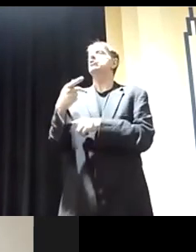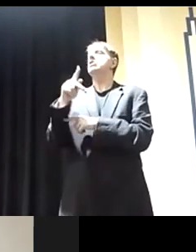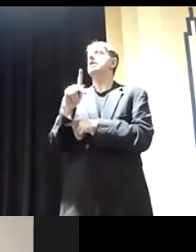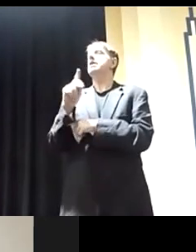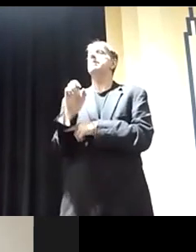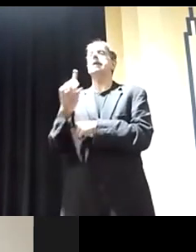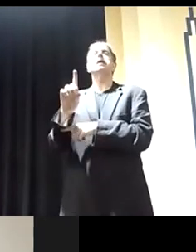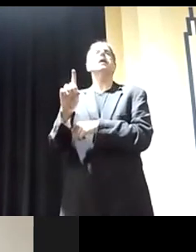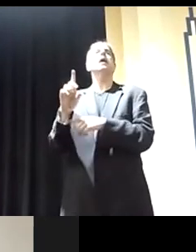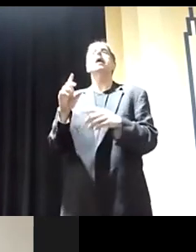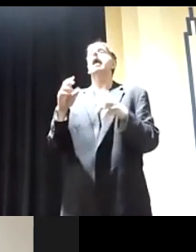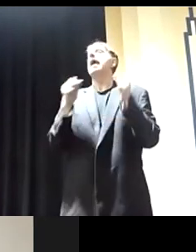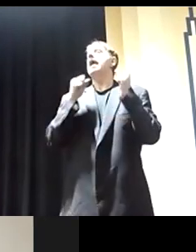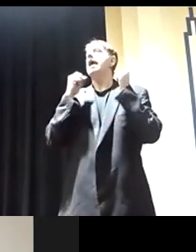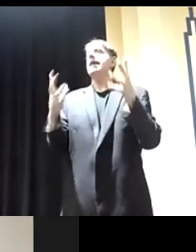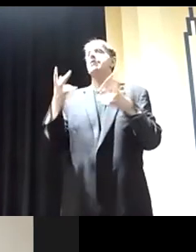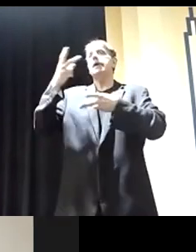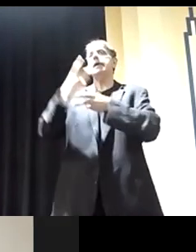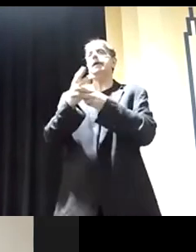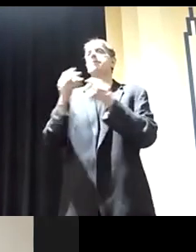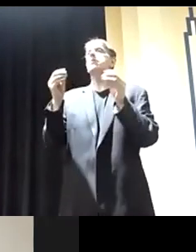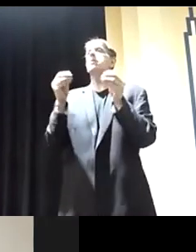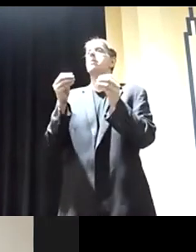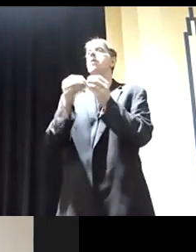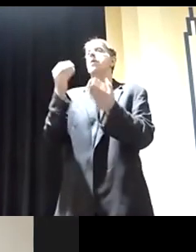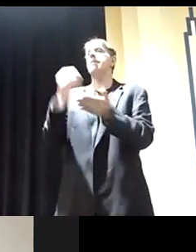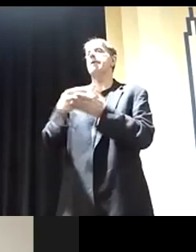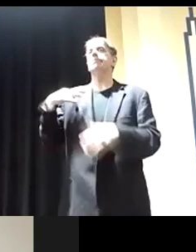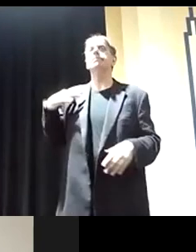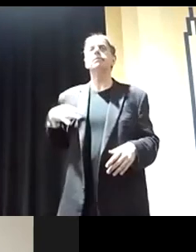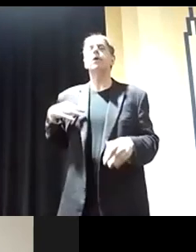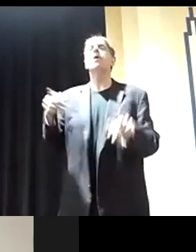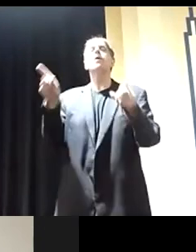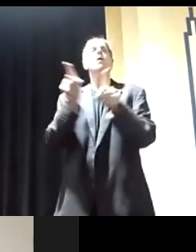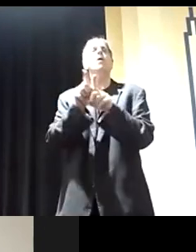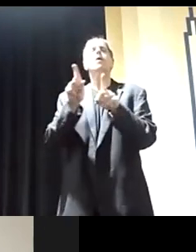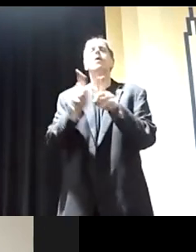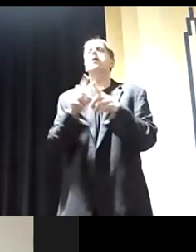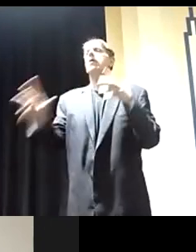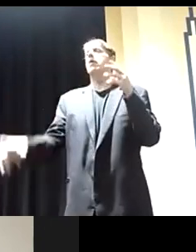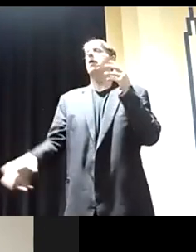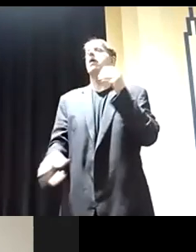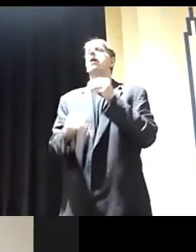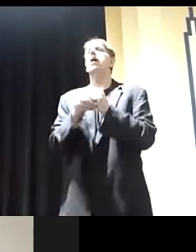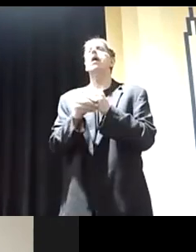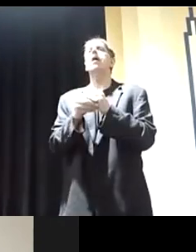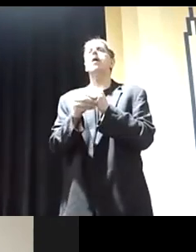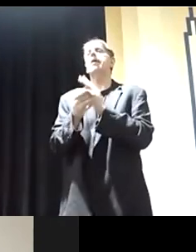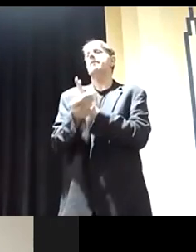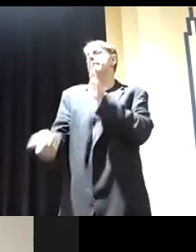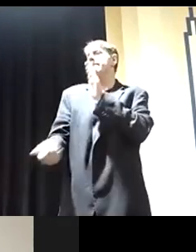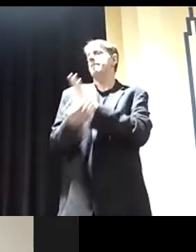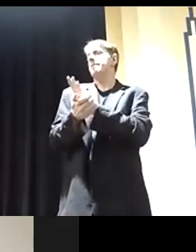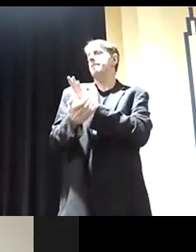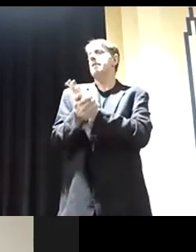country gets more money, everybody has more money in their pocket. On top of that, you add in a caveat to the bill where